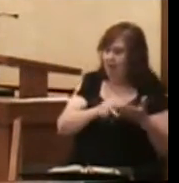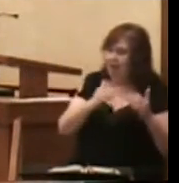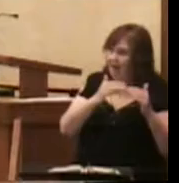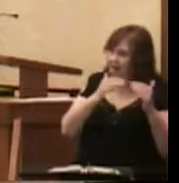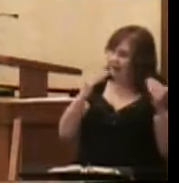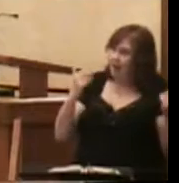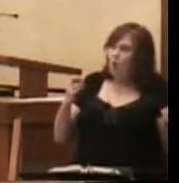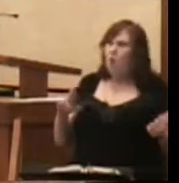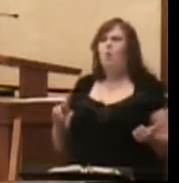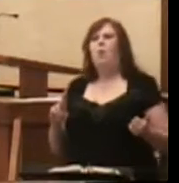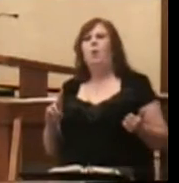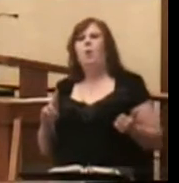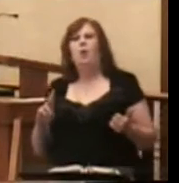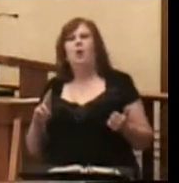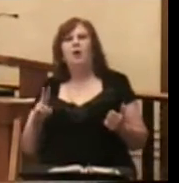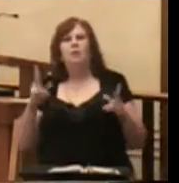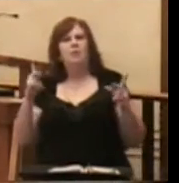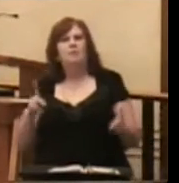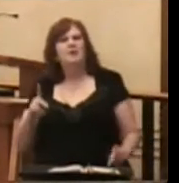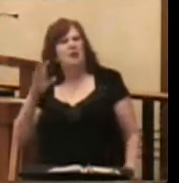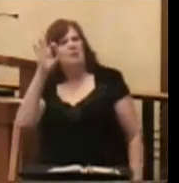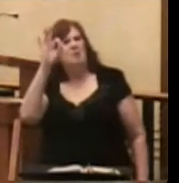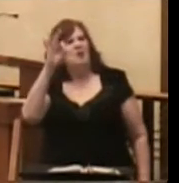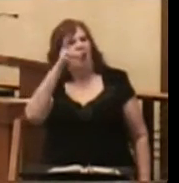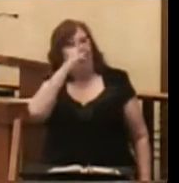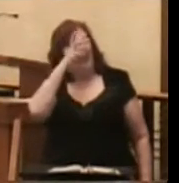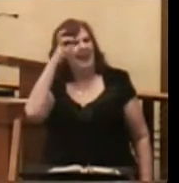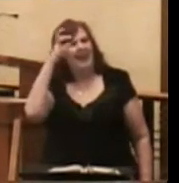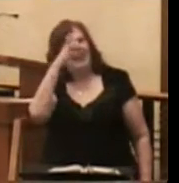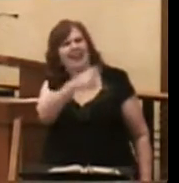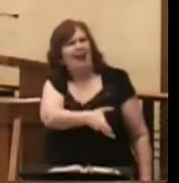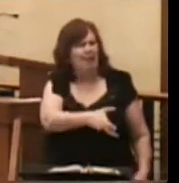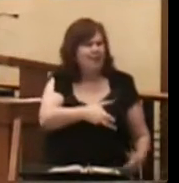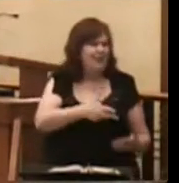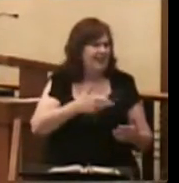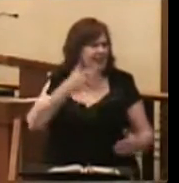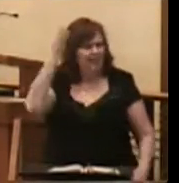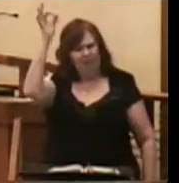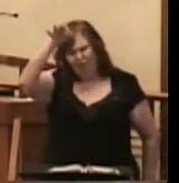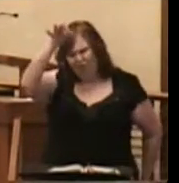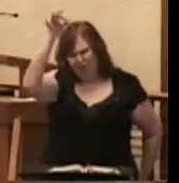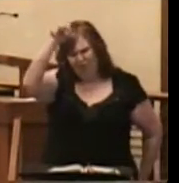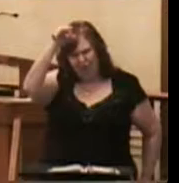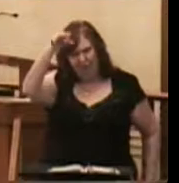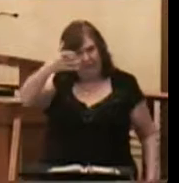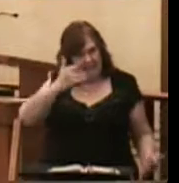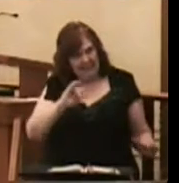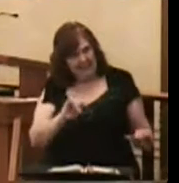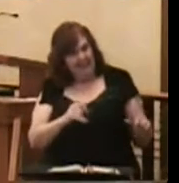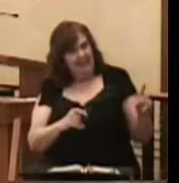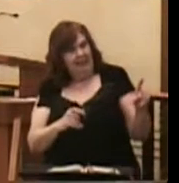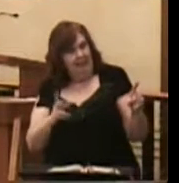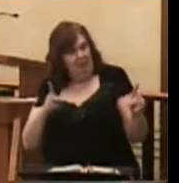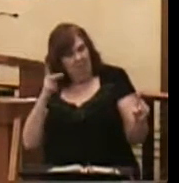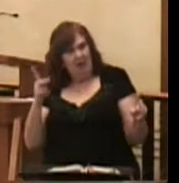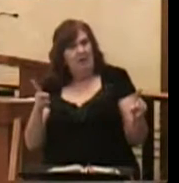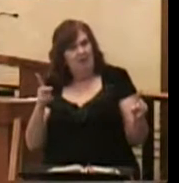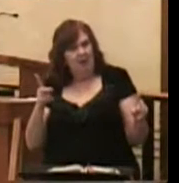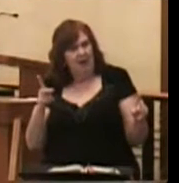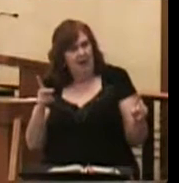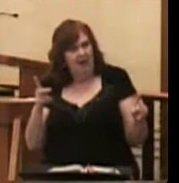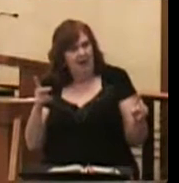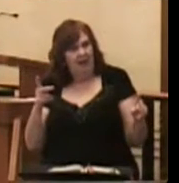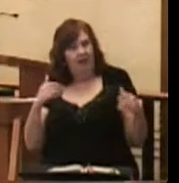Or one who preaches a lousy sermon and then still sees that sermon bring people to